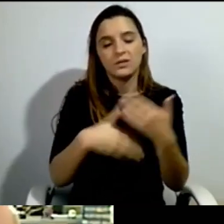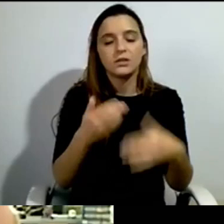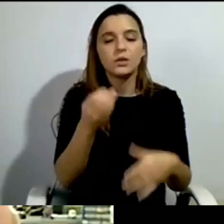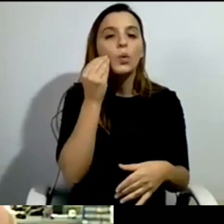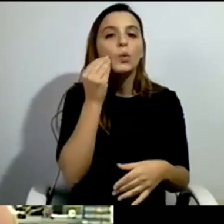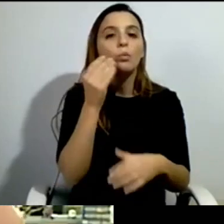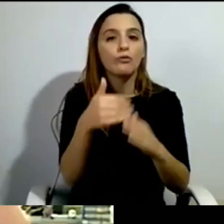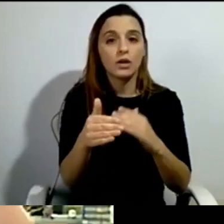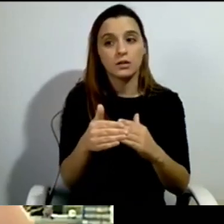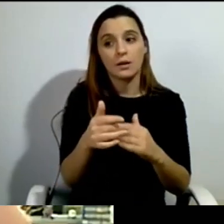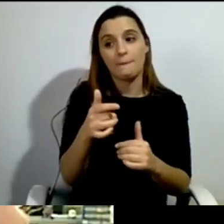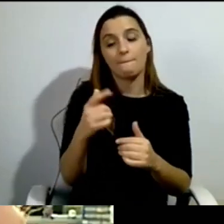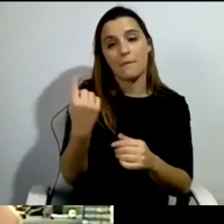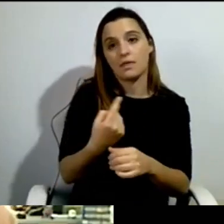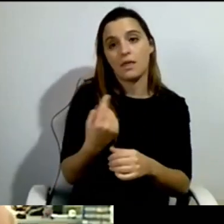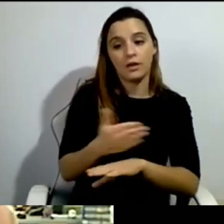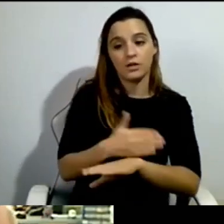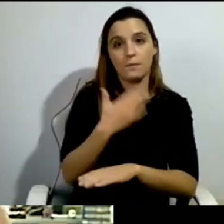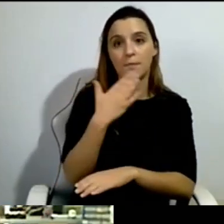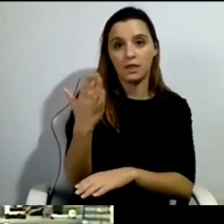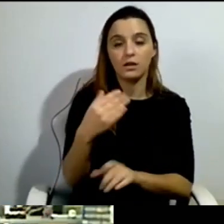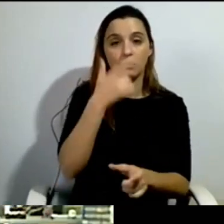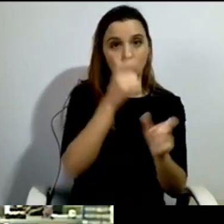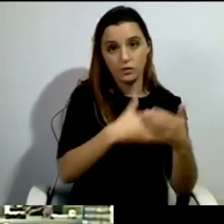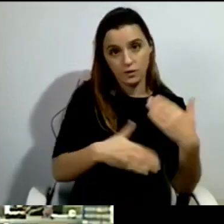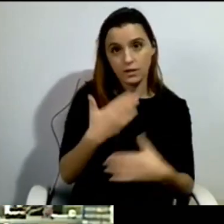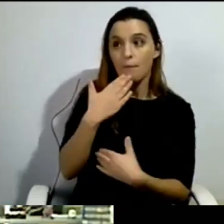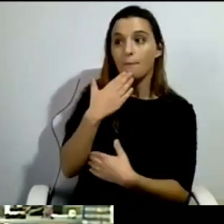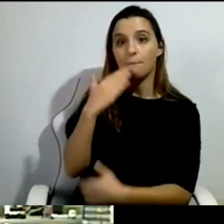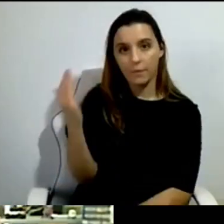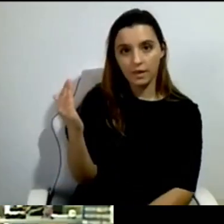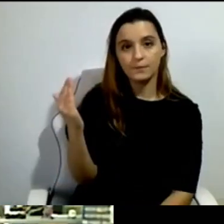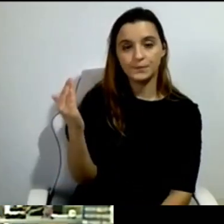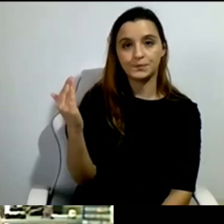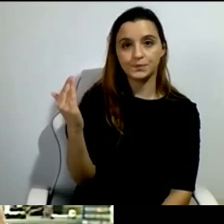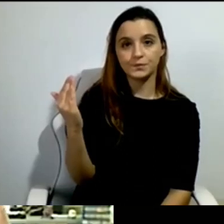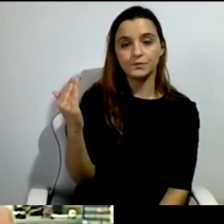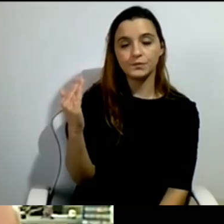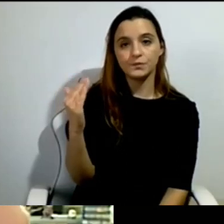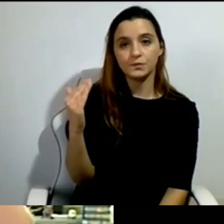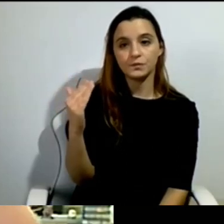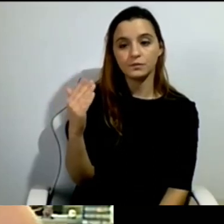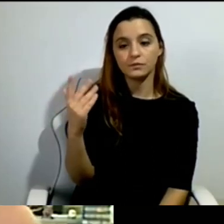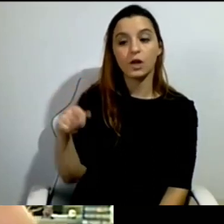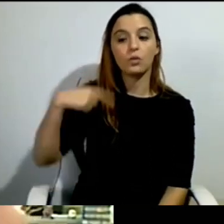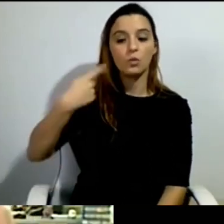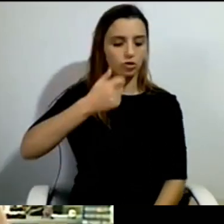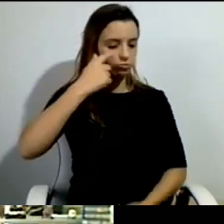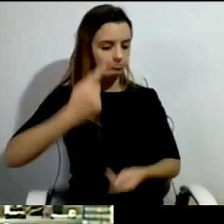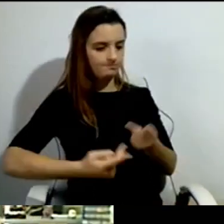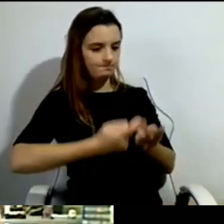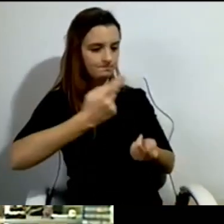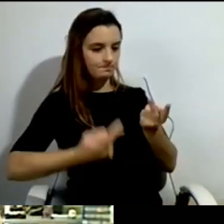and then, for instance, they would give them cheaper diapers or access to a special bed